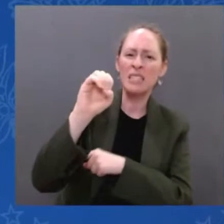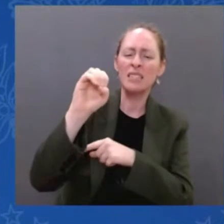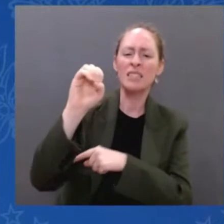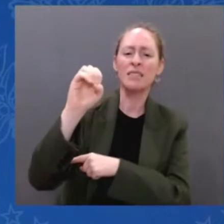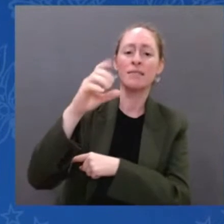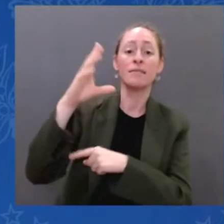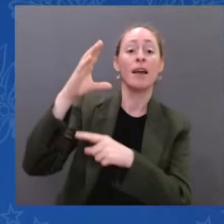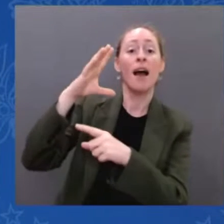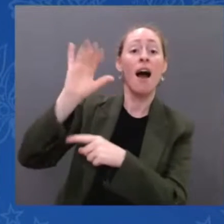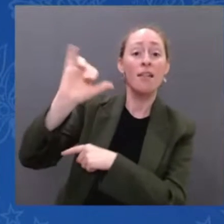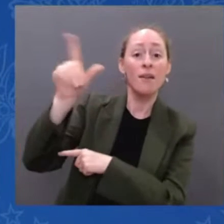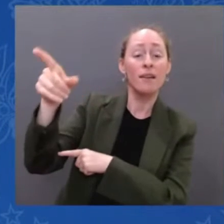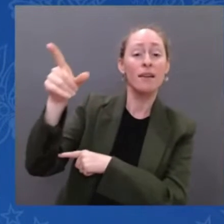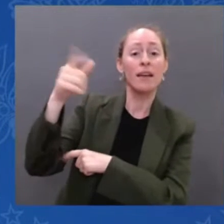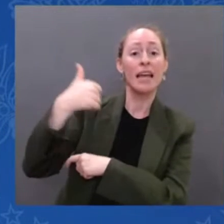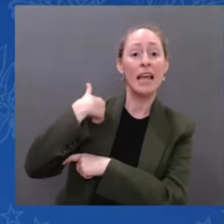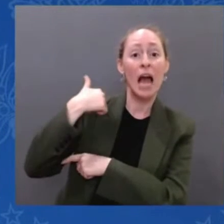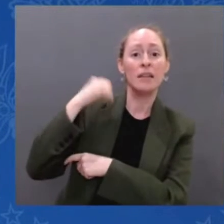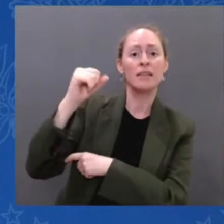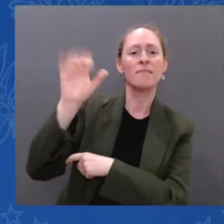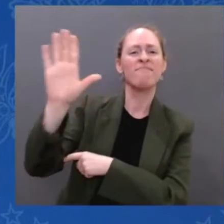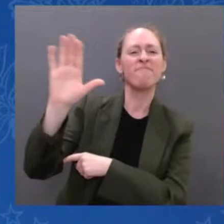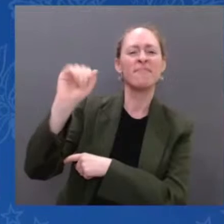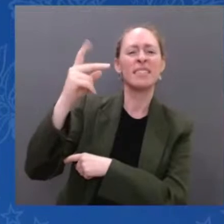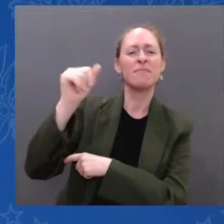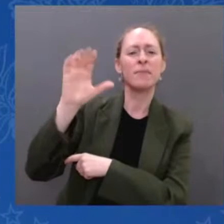amazing. And I wonder what the press is like in all those other places.